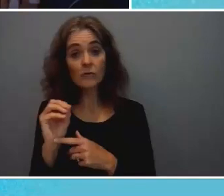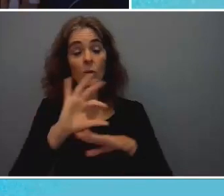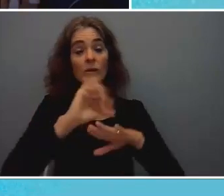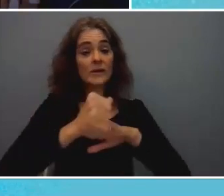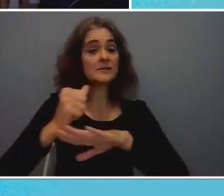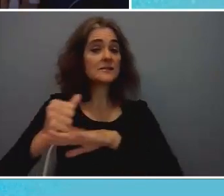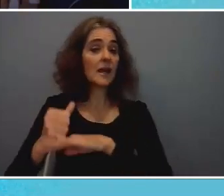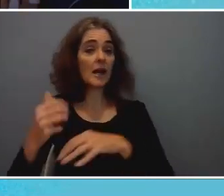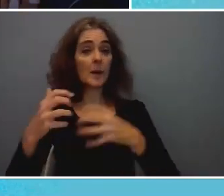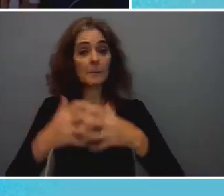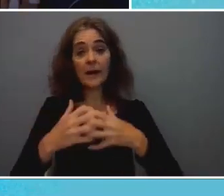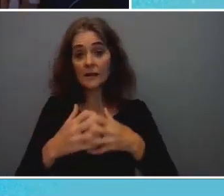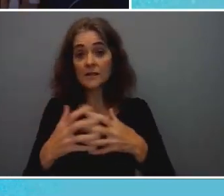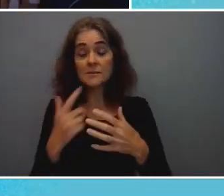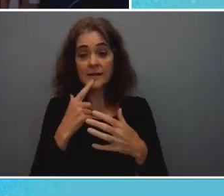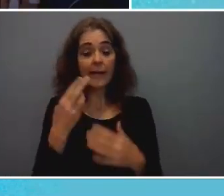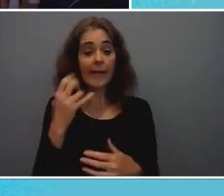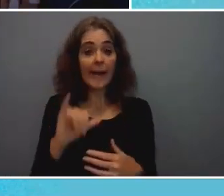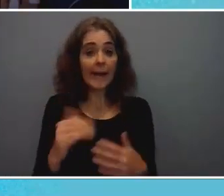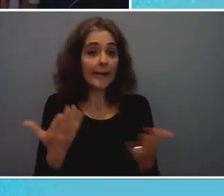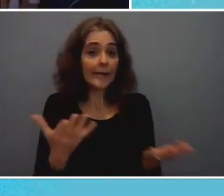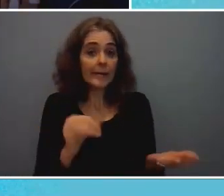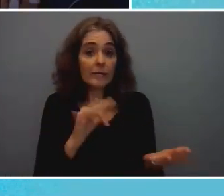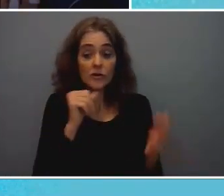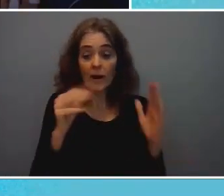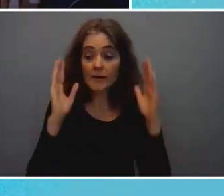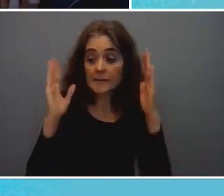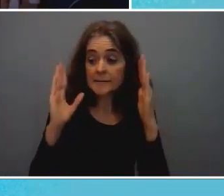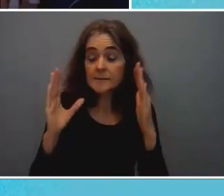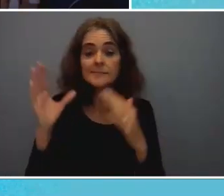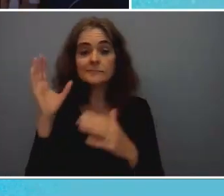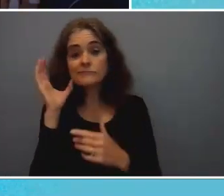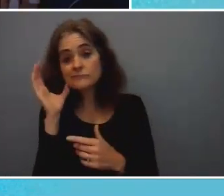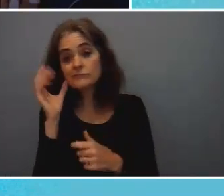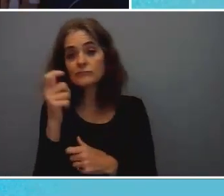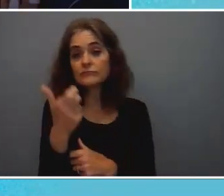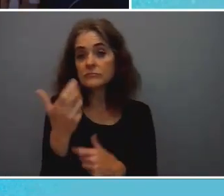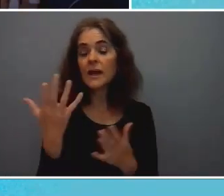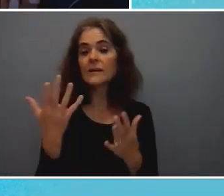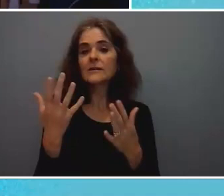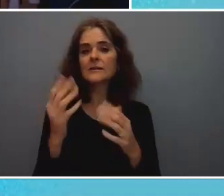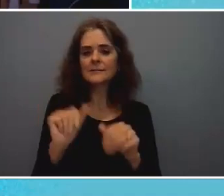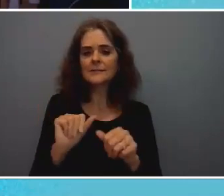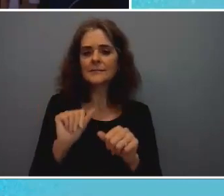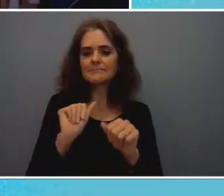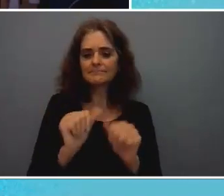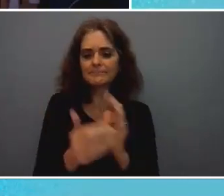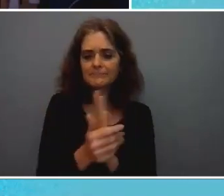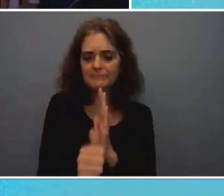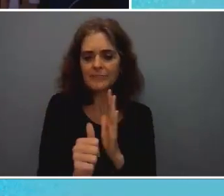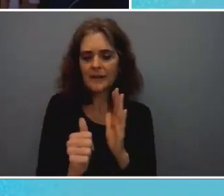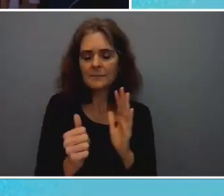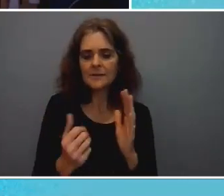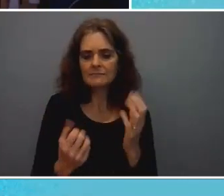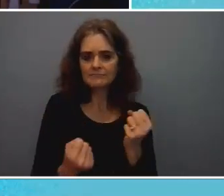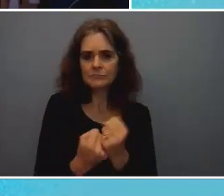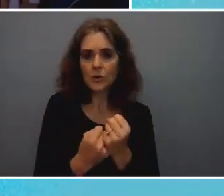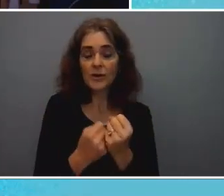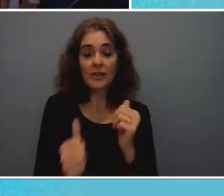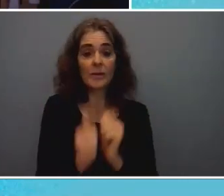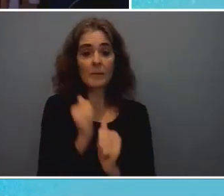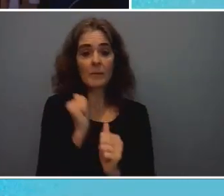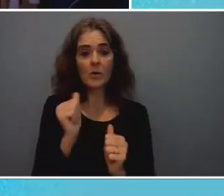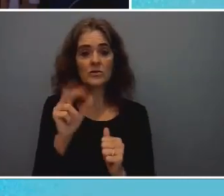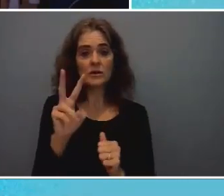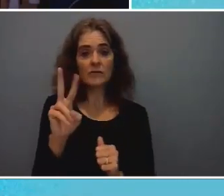that essentially say look if you're not listening and talking and measuring the impact uh on the most vulnerable you're not you're not going to get uh